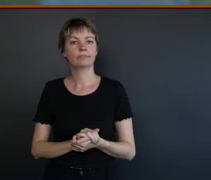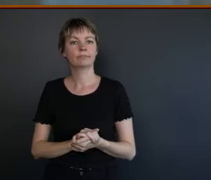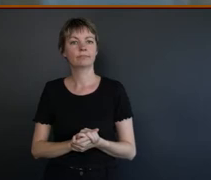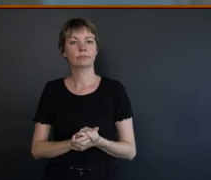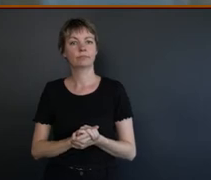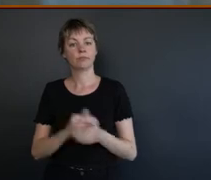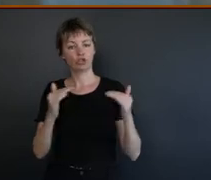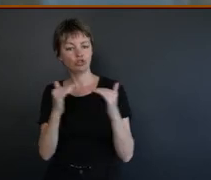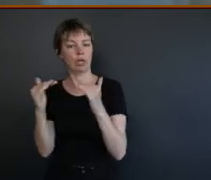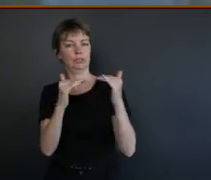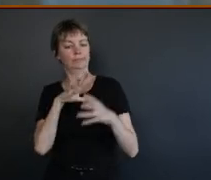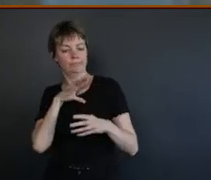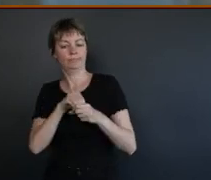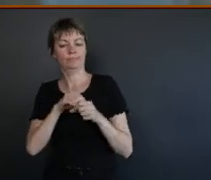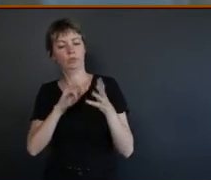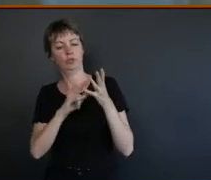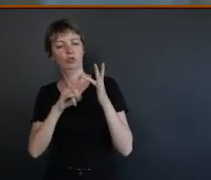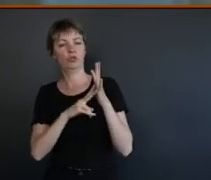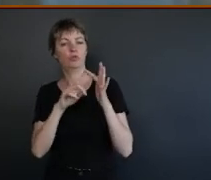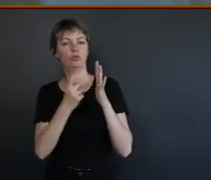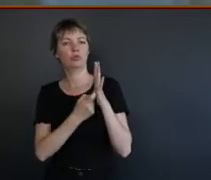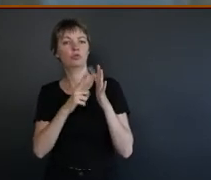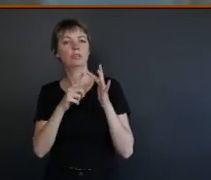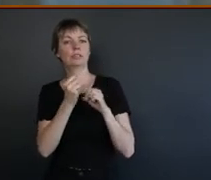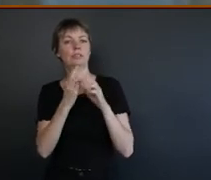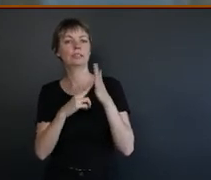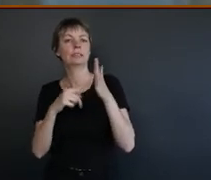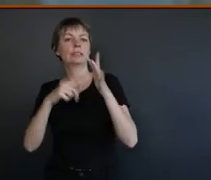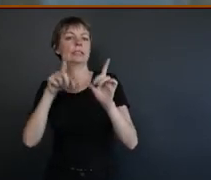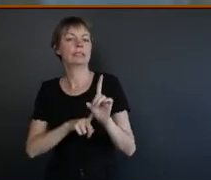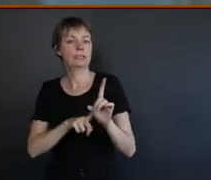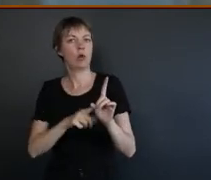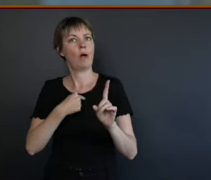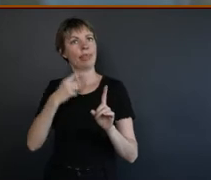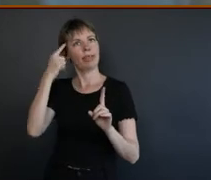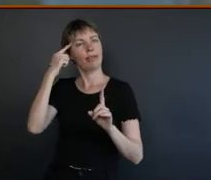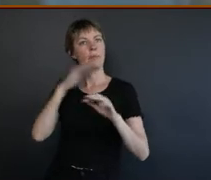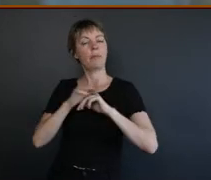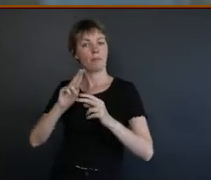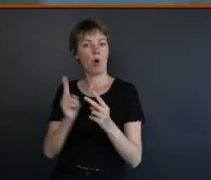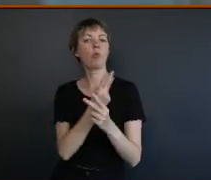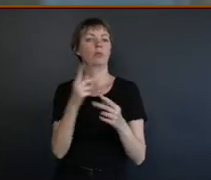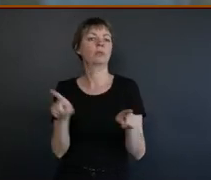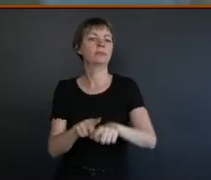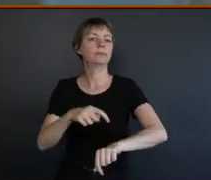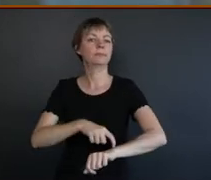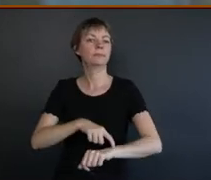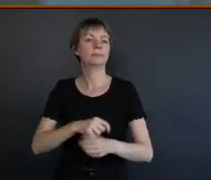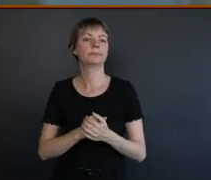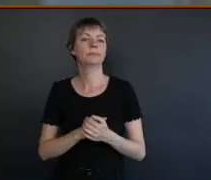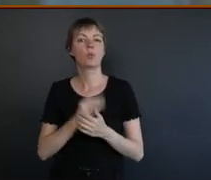sovereignty. You know, it's always, sovereignty is always within the same sentence whenever I'm thinking about justice. Especially when we're talking about